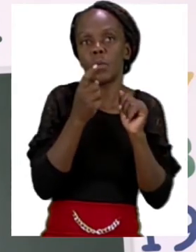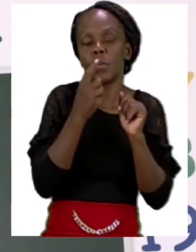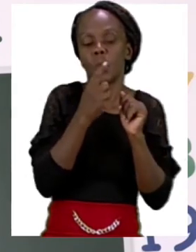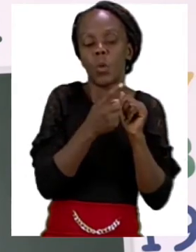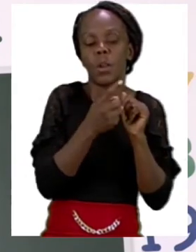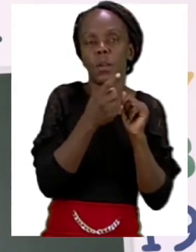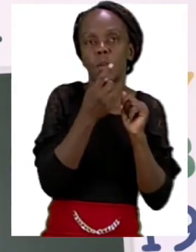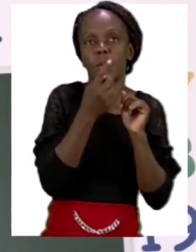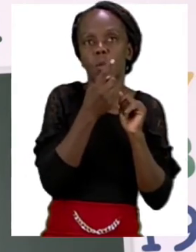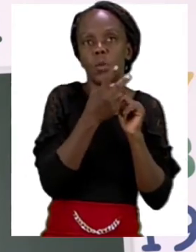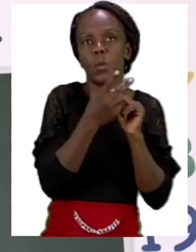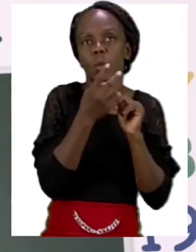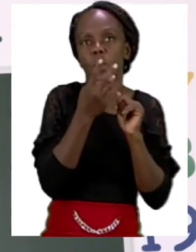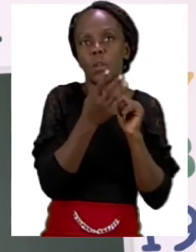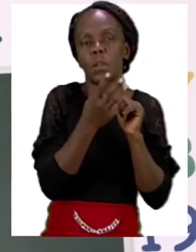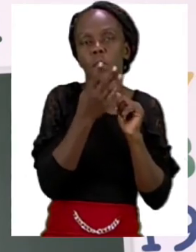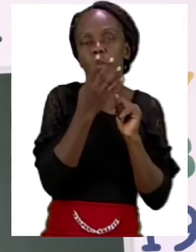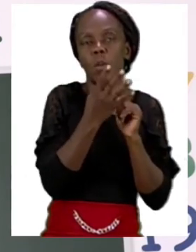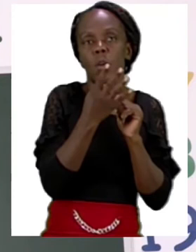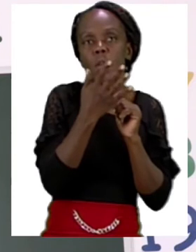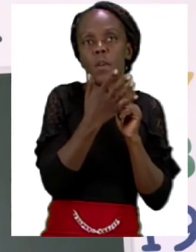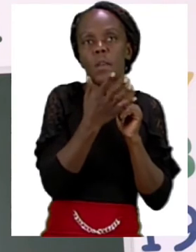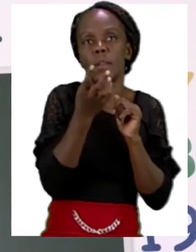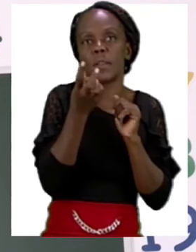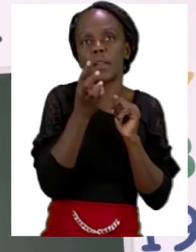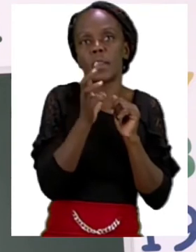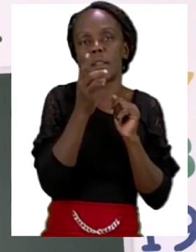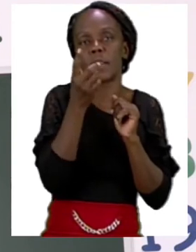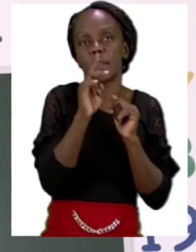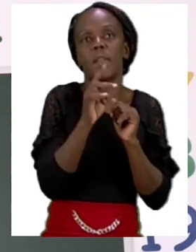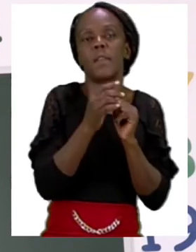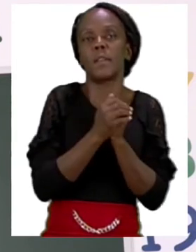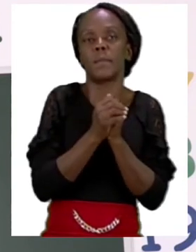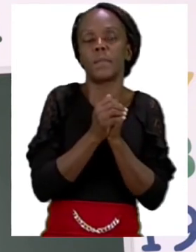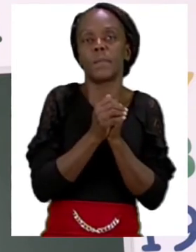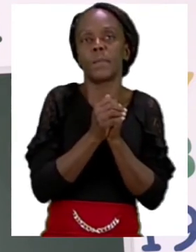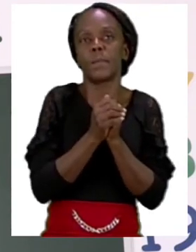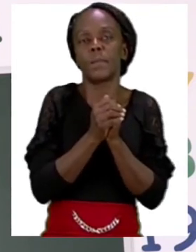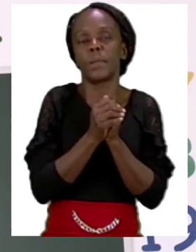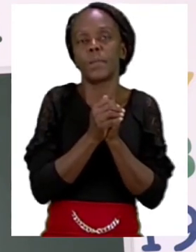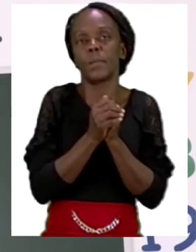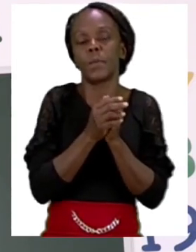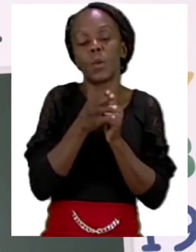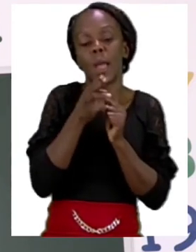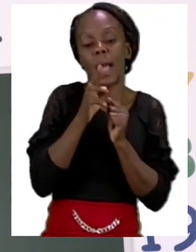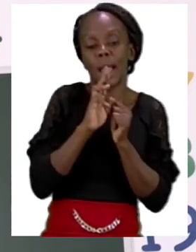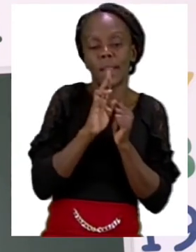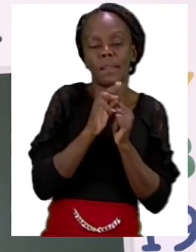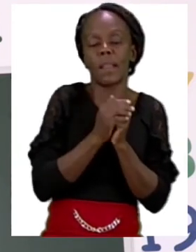five, six, seven. So our answer becomes